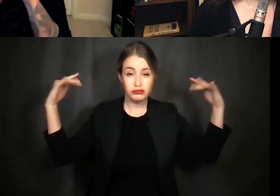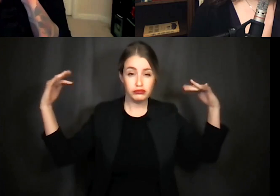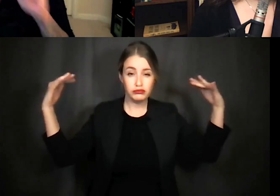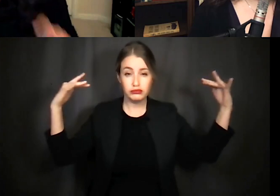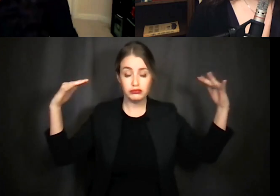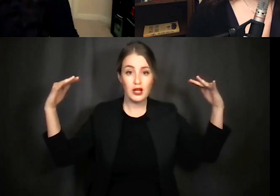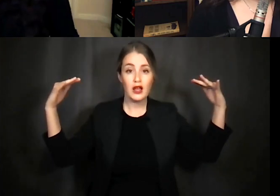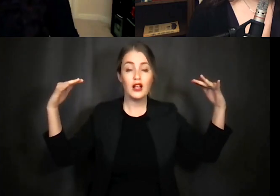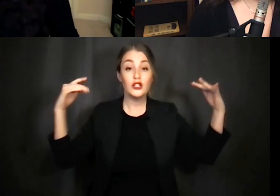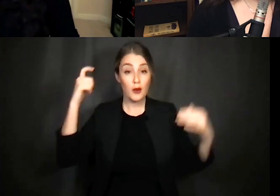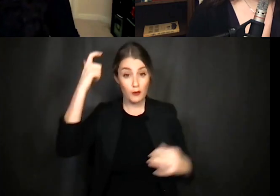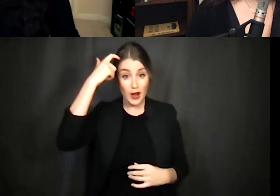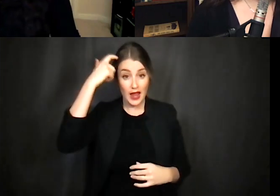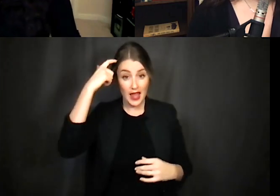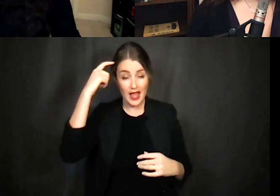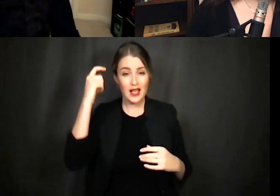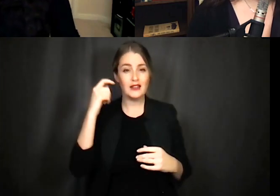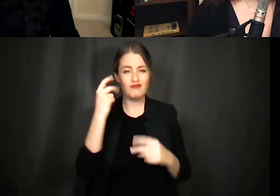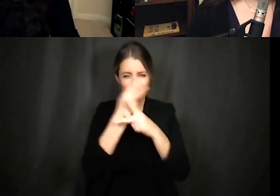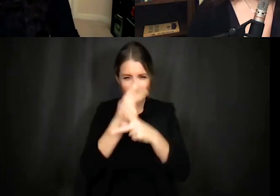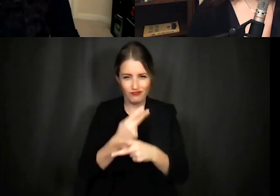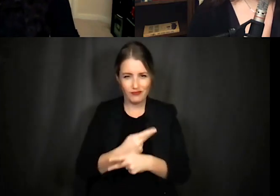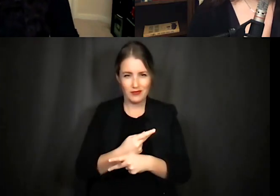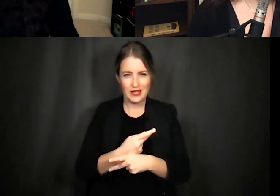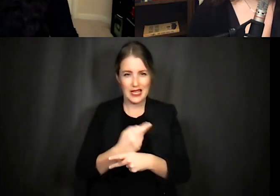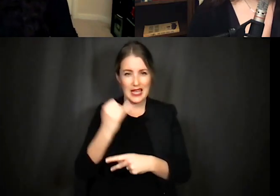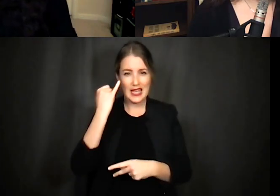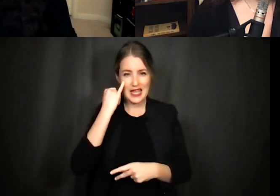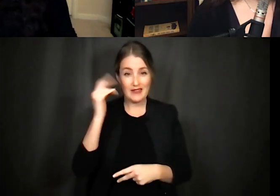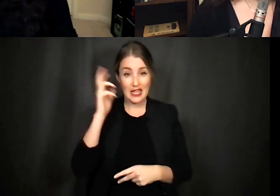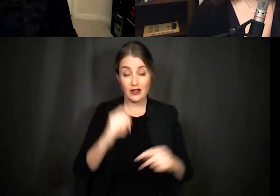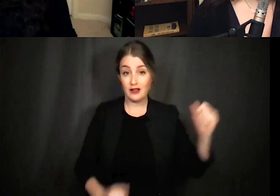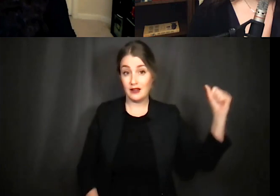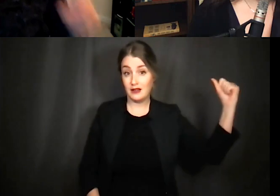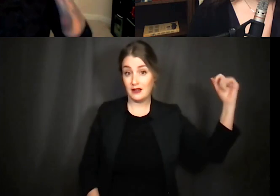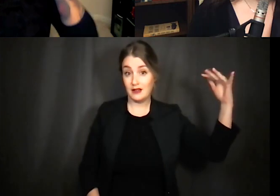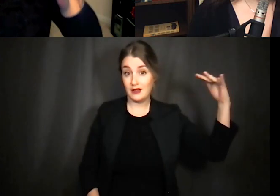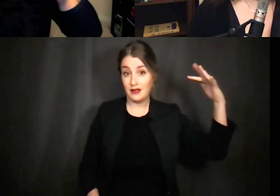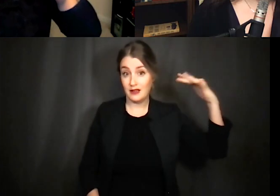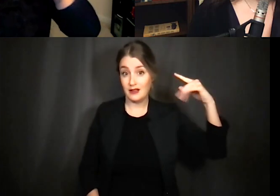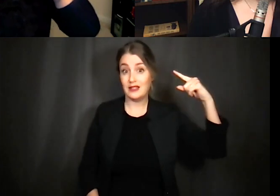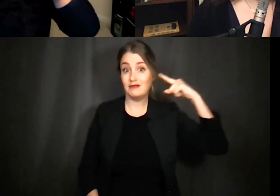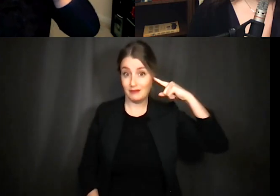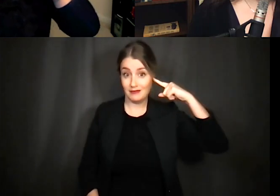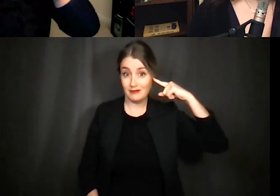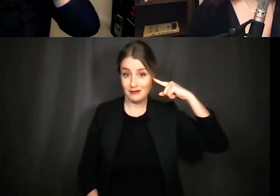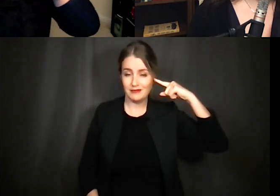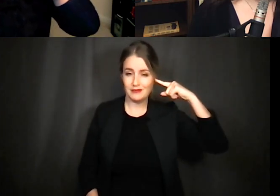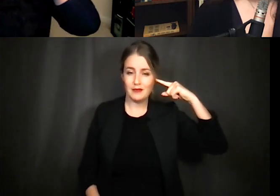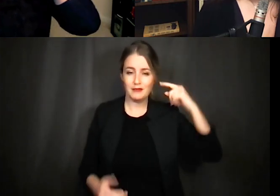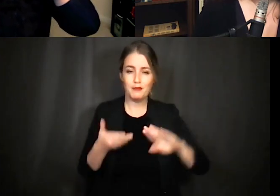calculate if a sound comes from this side it's going to hit this ear before it hits this ear